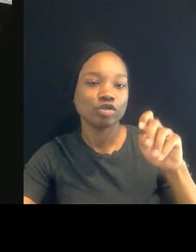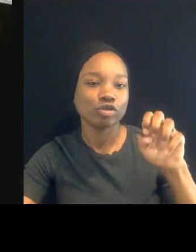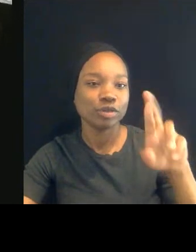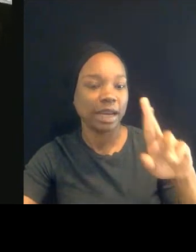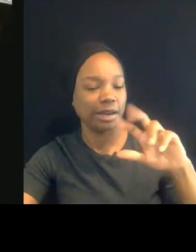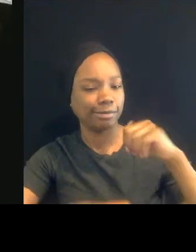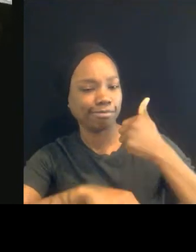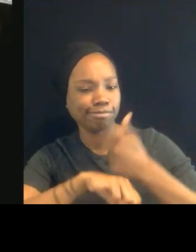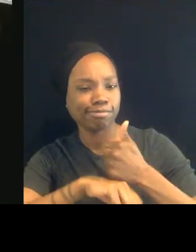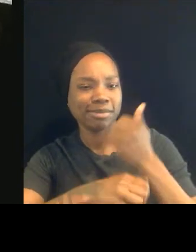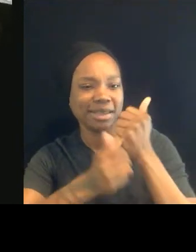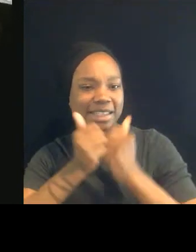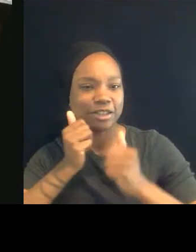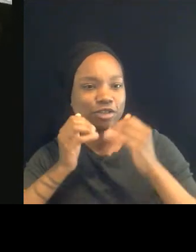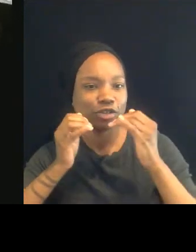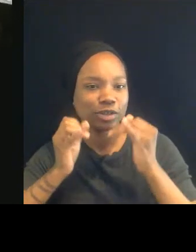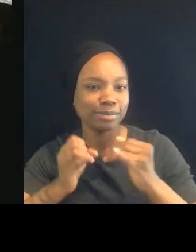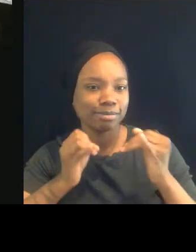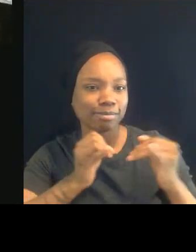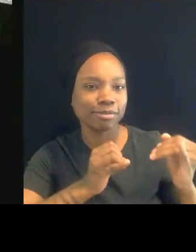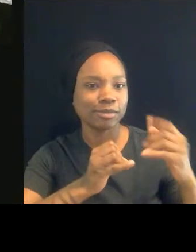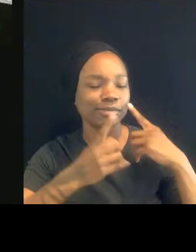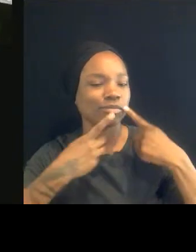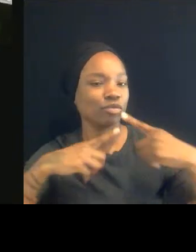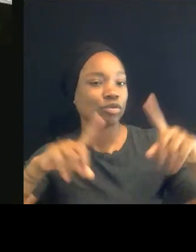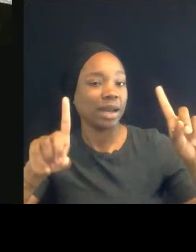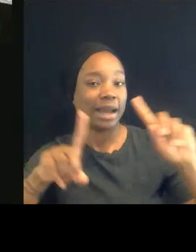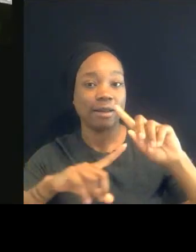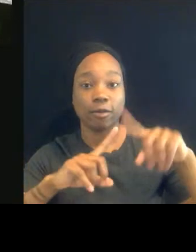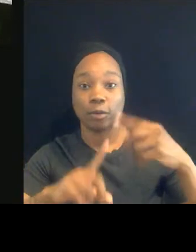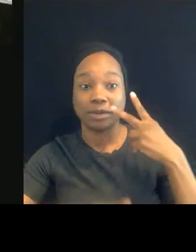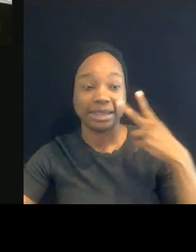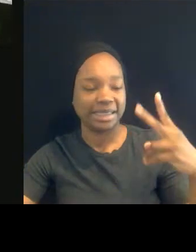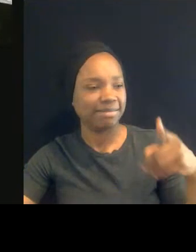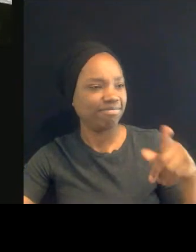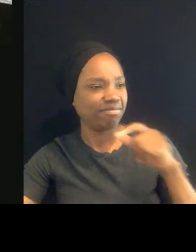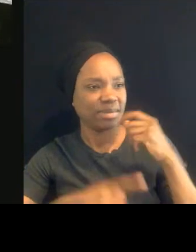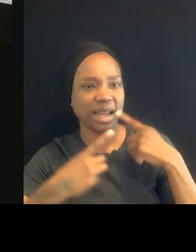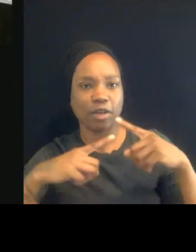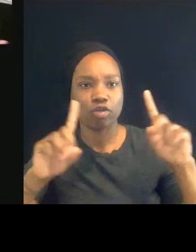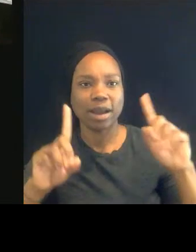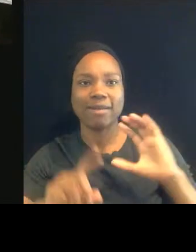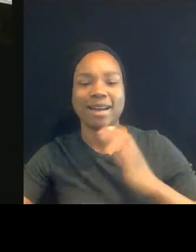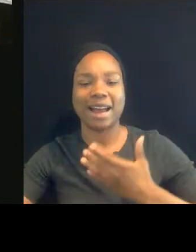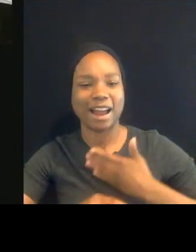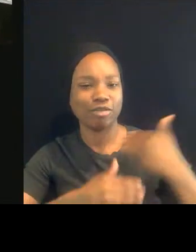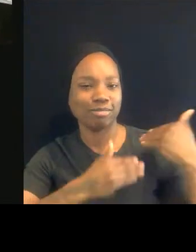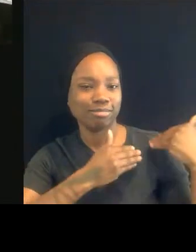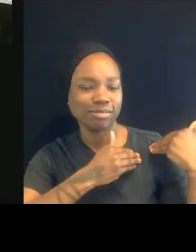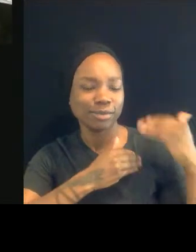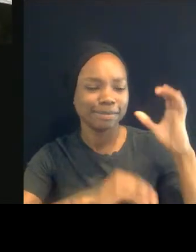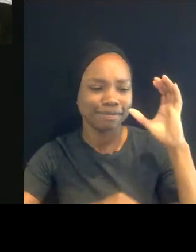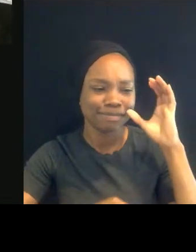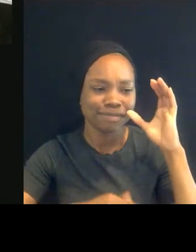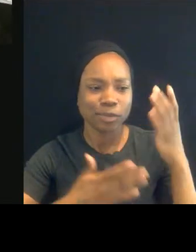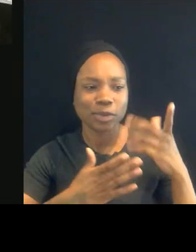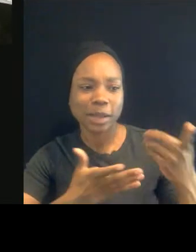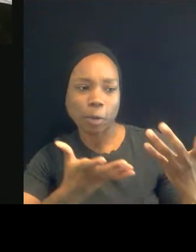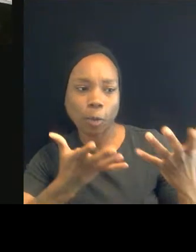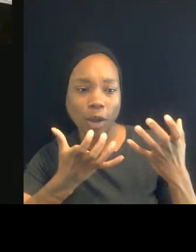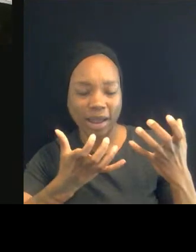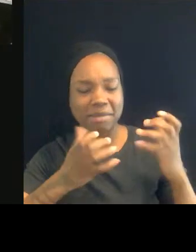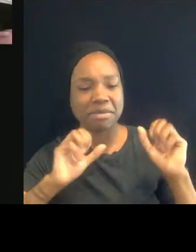not thriving, it's our job to listen to why they aren't. And that happens on a micro scale, but it also happens on a macro scale.